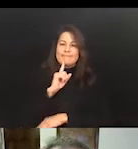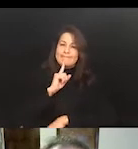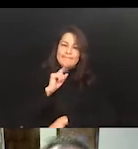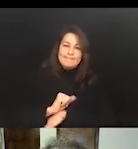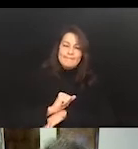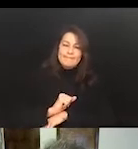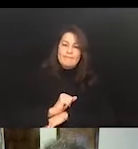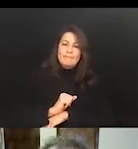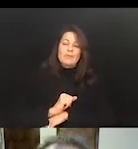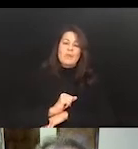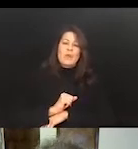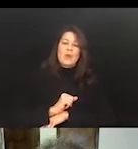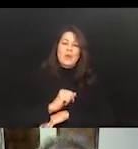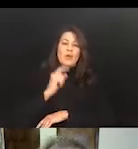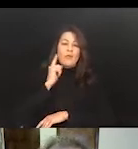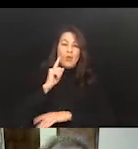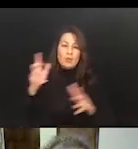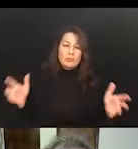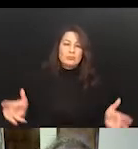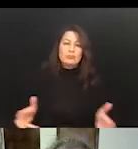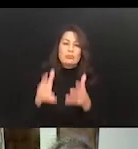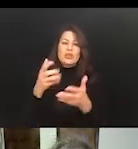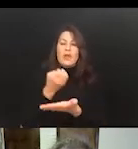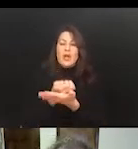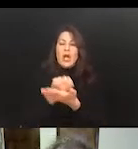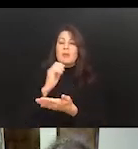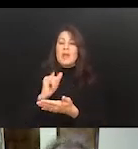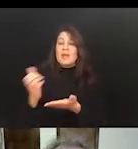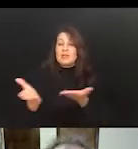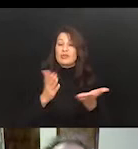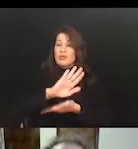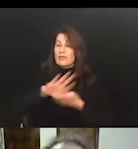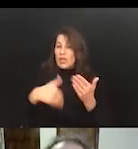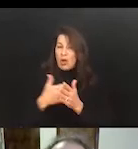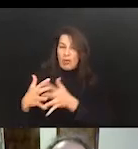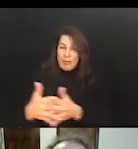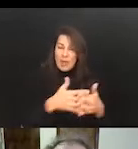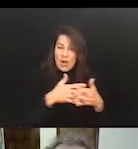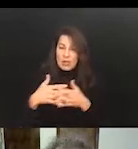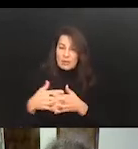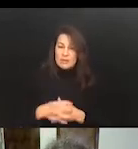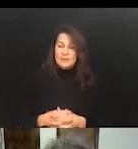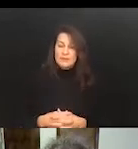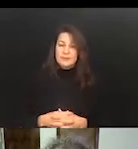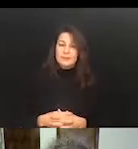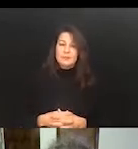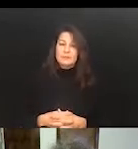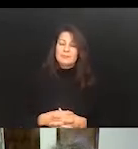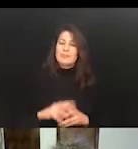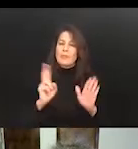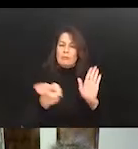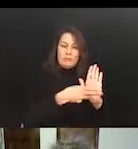economy that serve all Americans. The idea of highlighting sort of diversity and